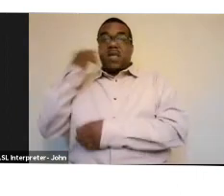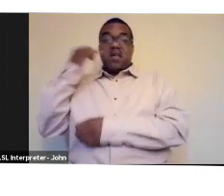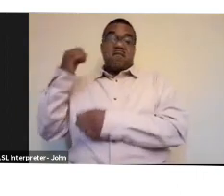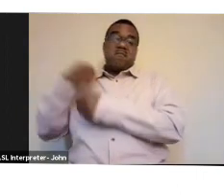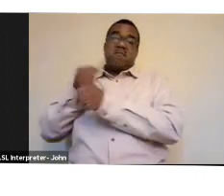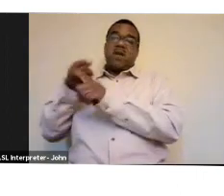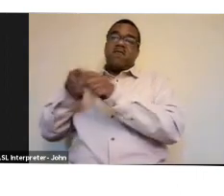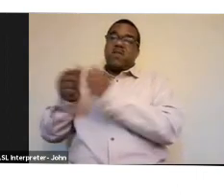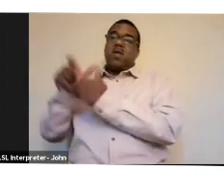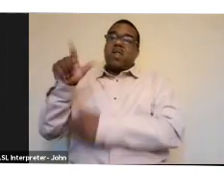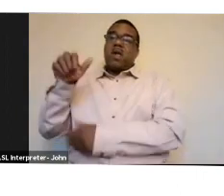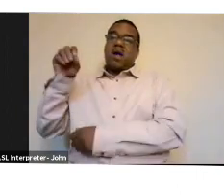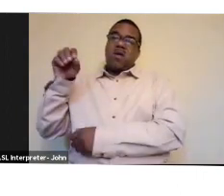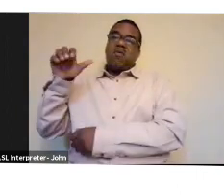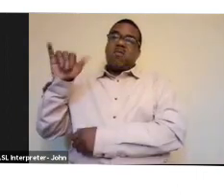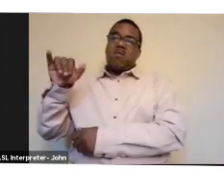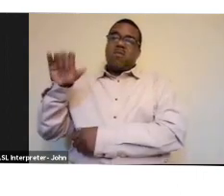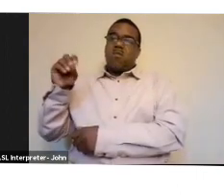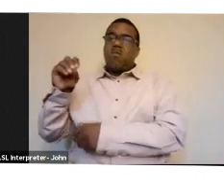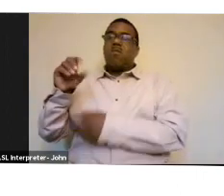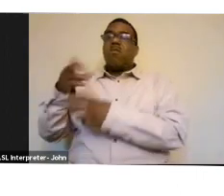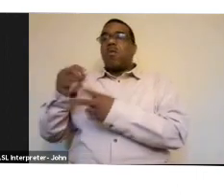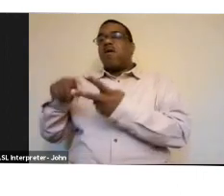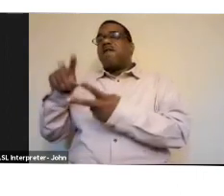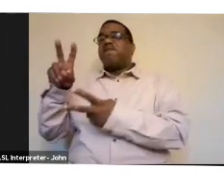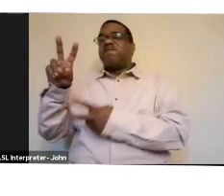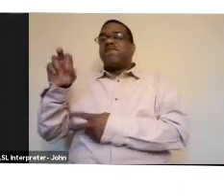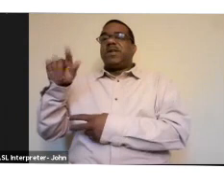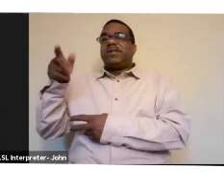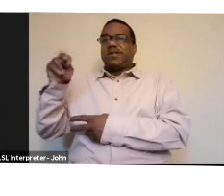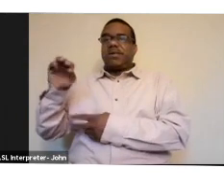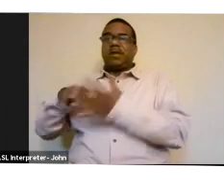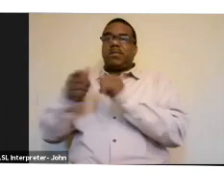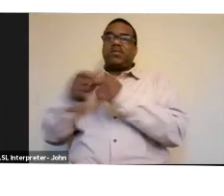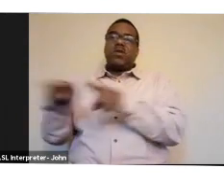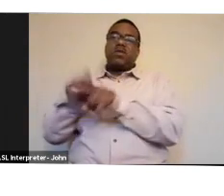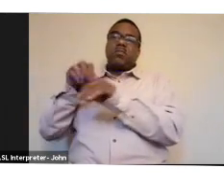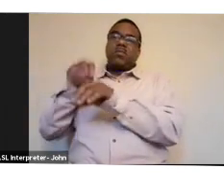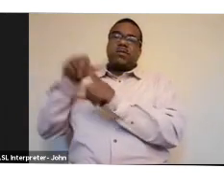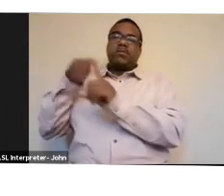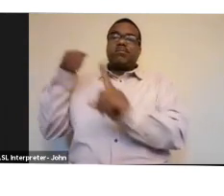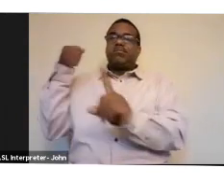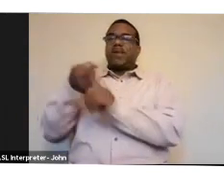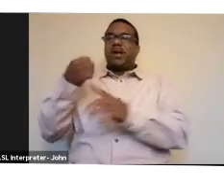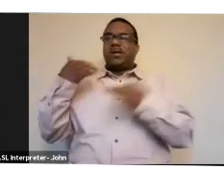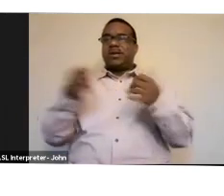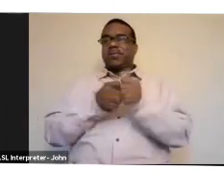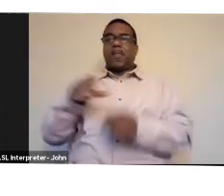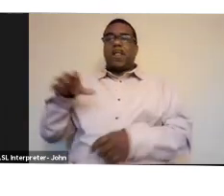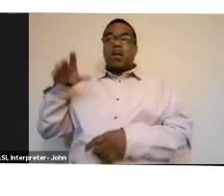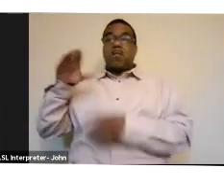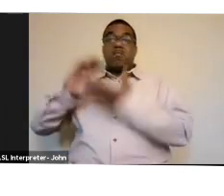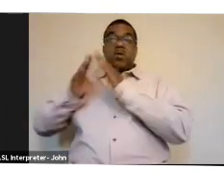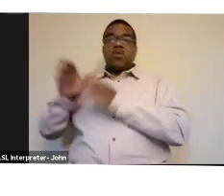then the profit produced, the value needs to also be impacting Laos and Vietnam and the communities,